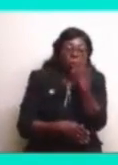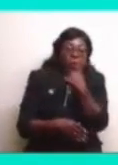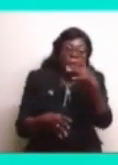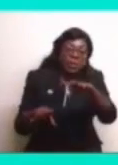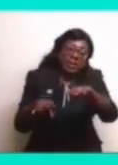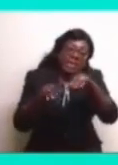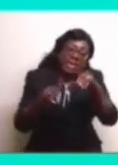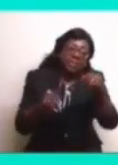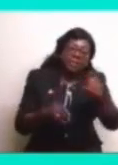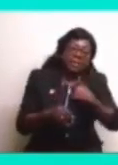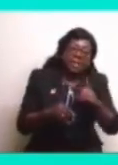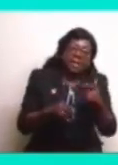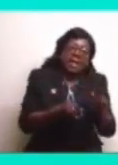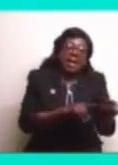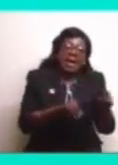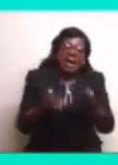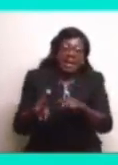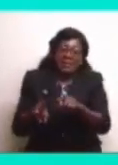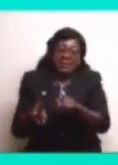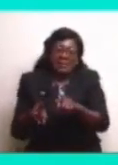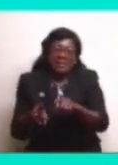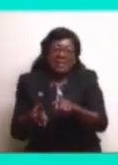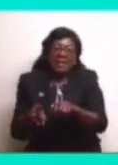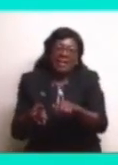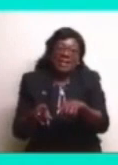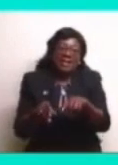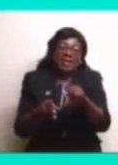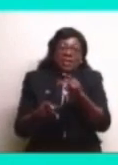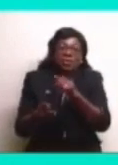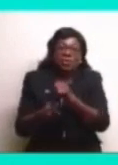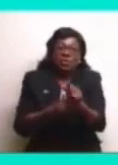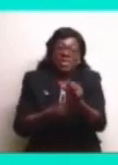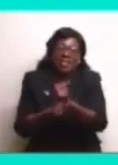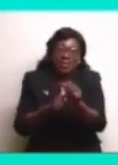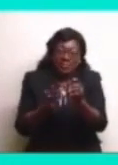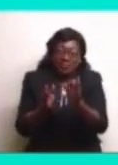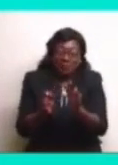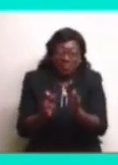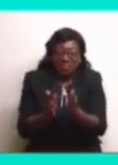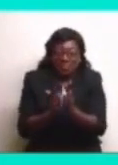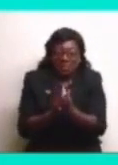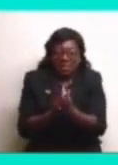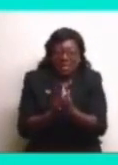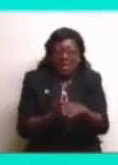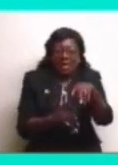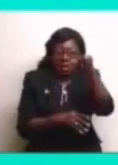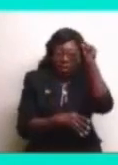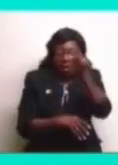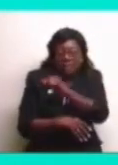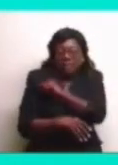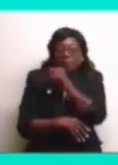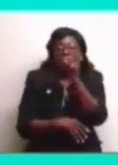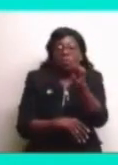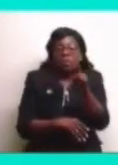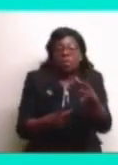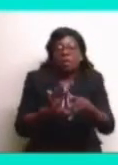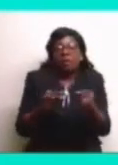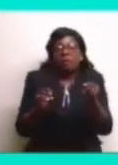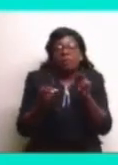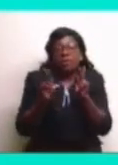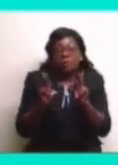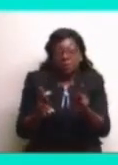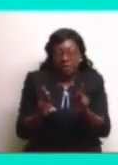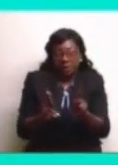foregé. And George Smith was one of those. And